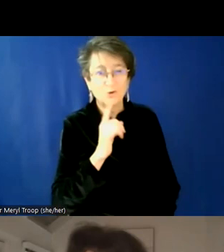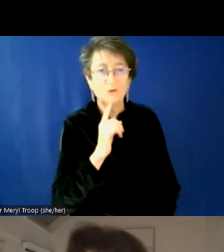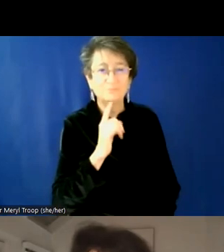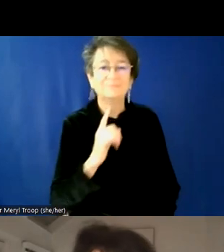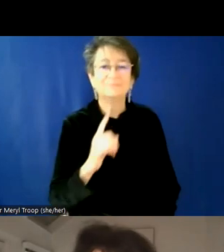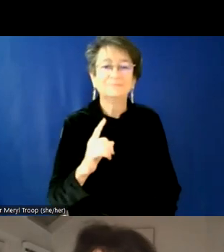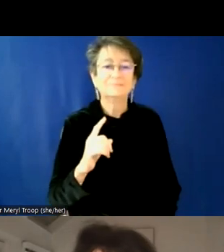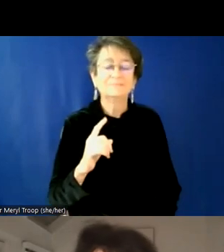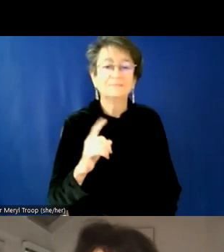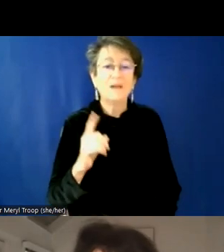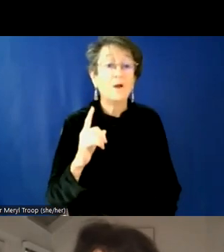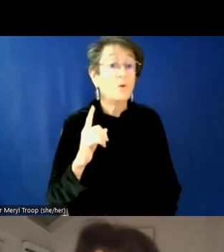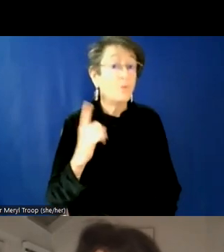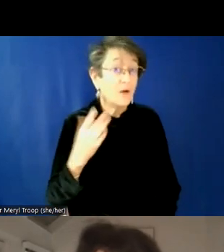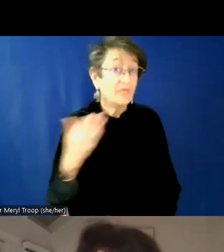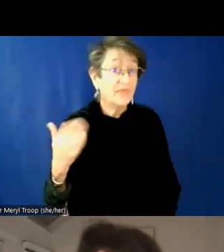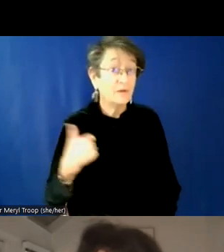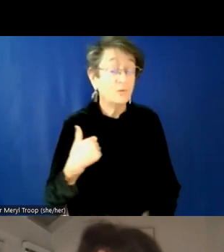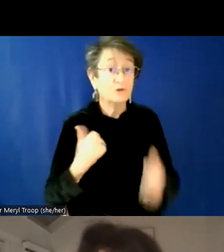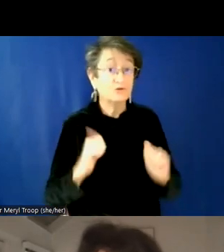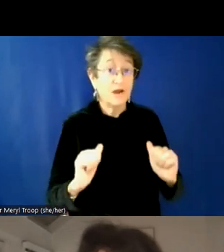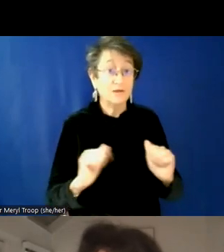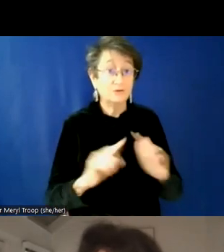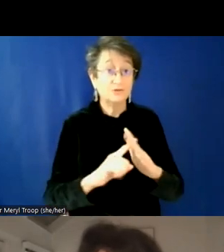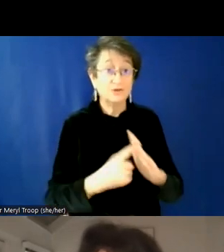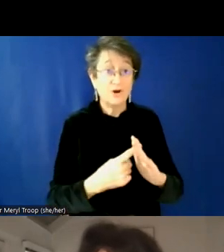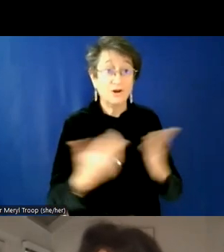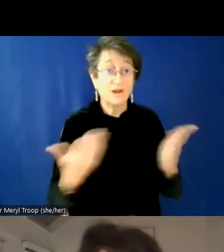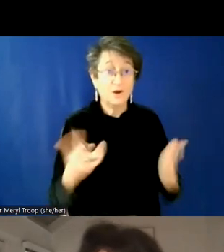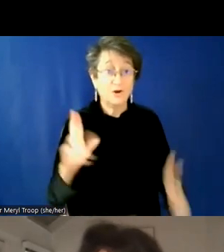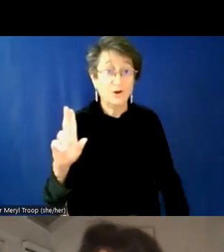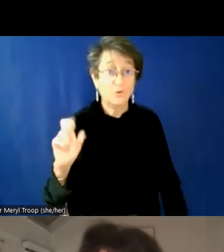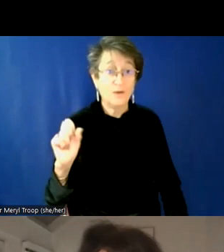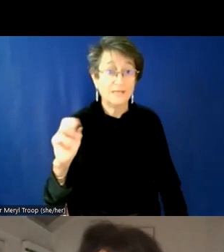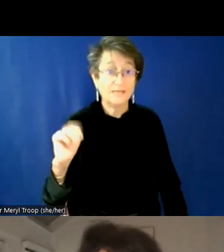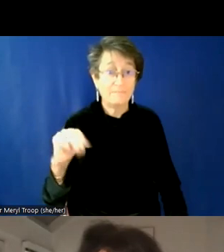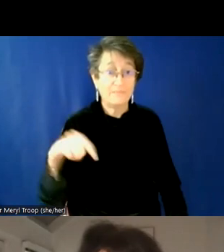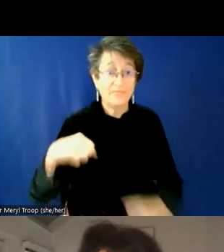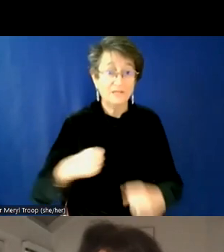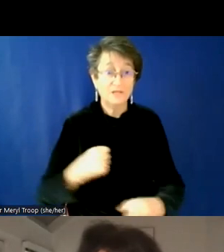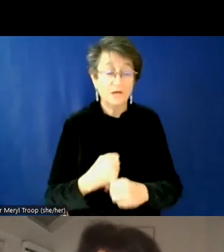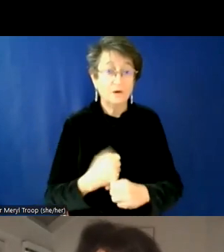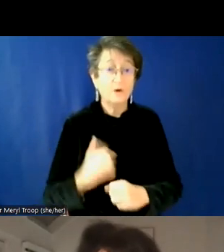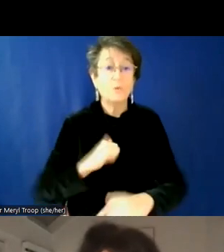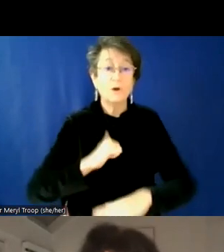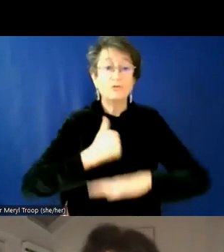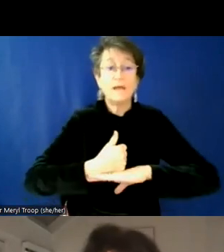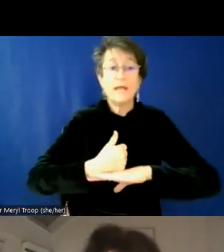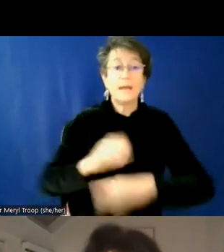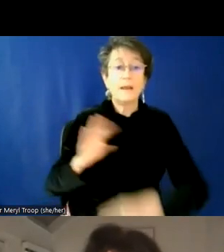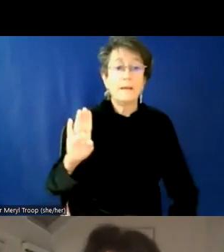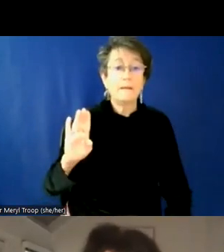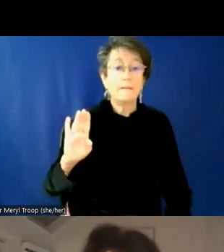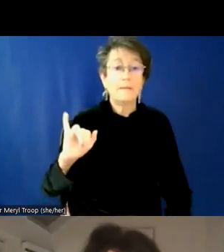roll out at USM this year, um, is, uh, we are creating a bias response team. And